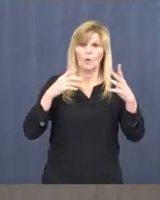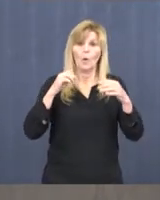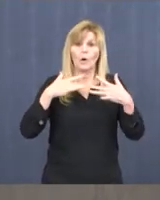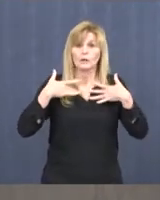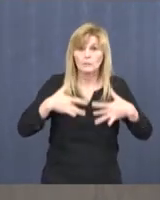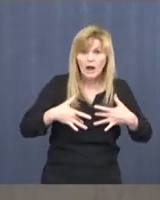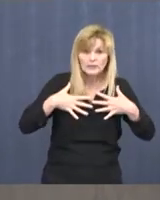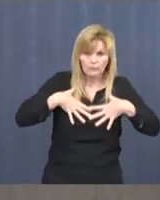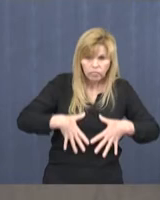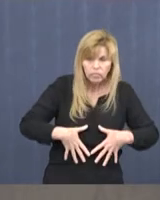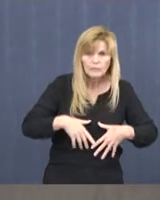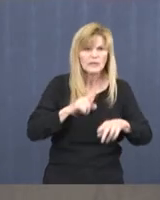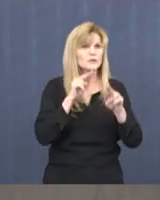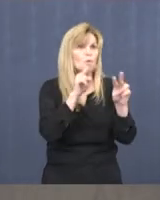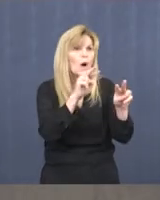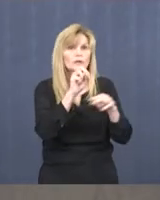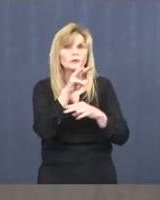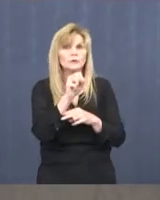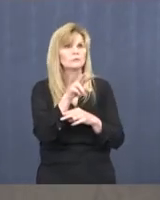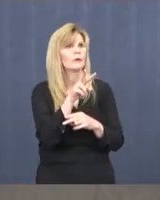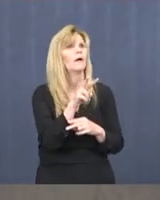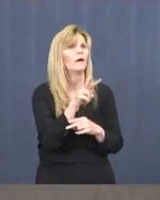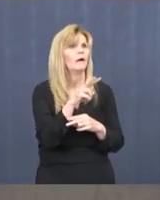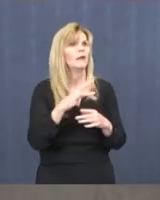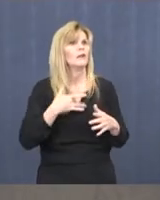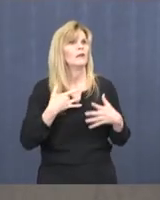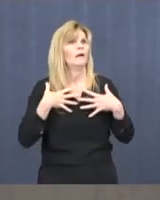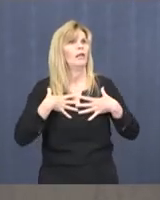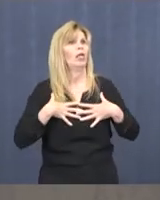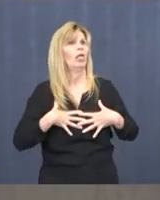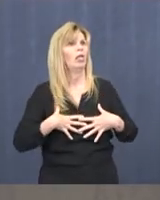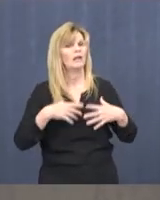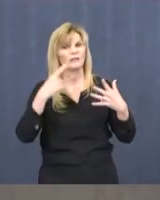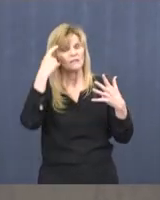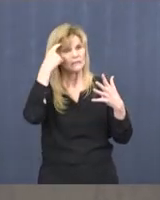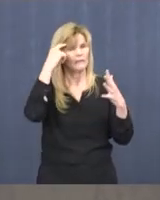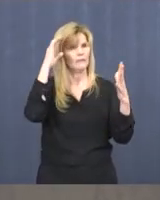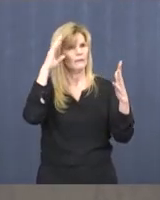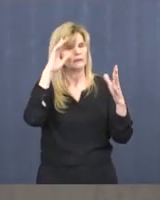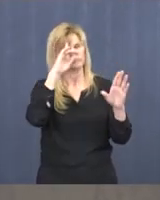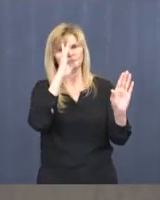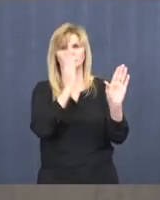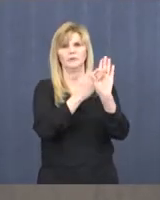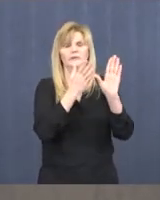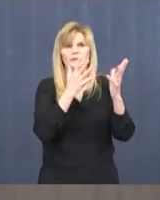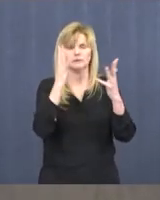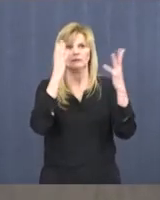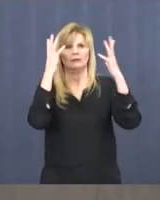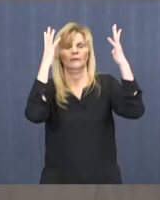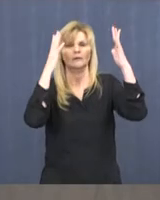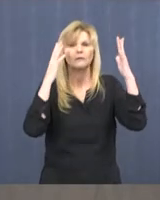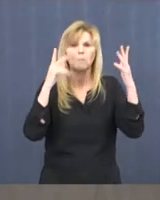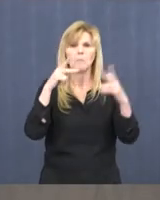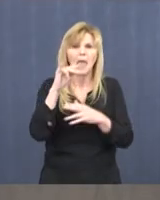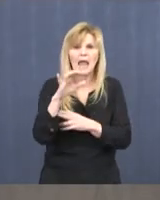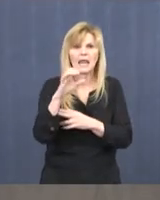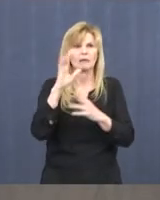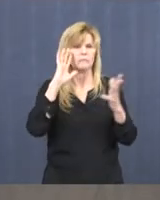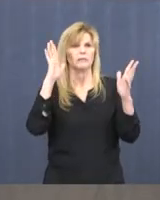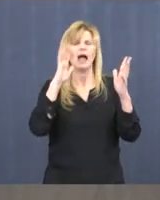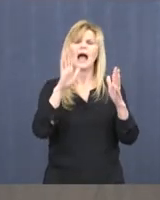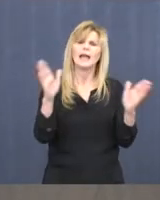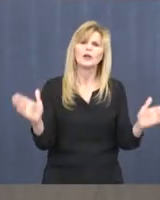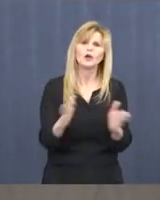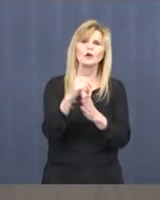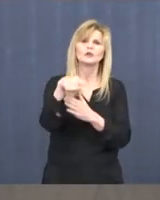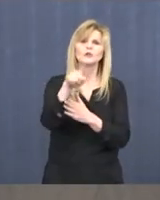because watching the national news can do that to the most healthy of minds. And I'm going to encourage you that you